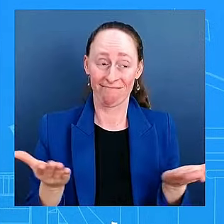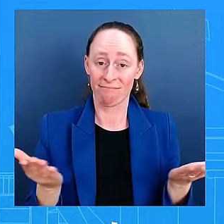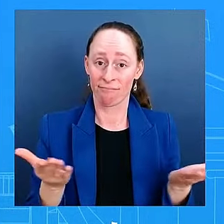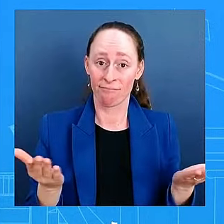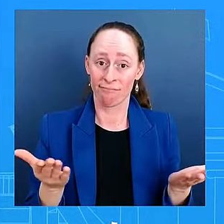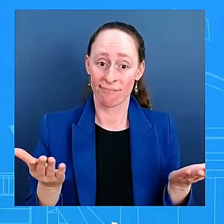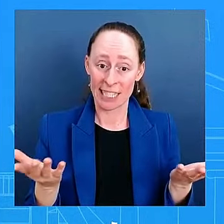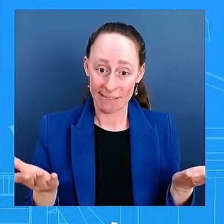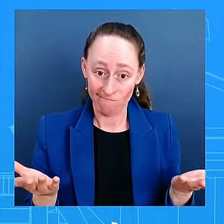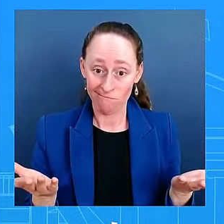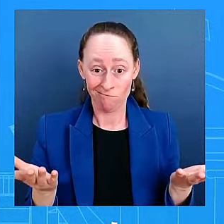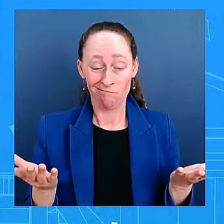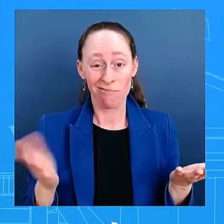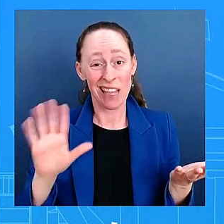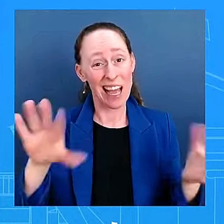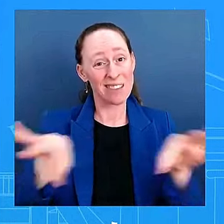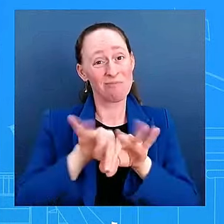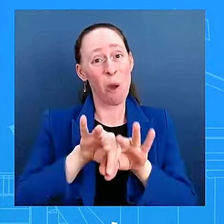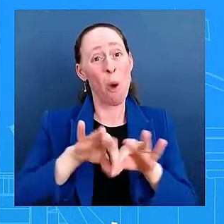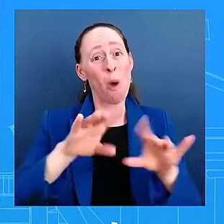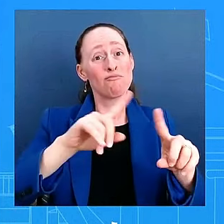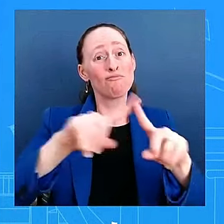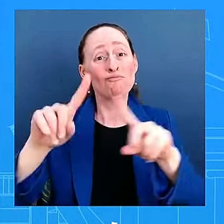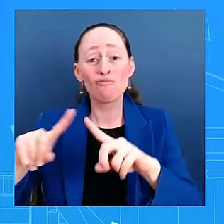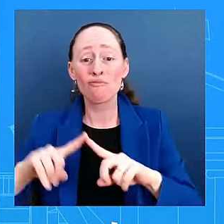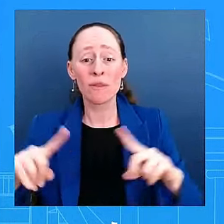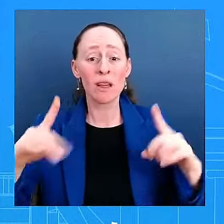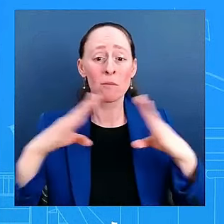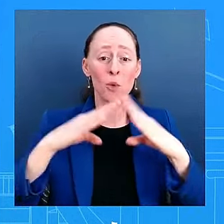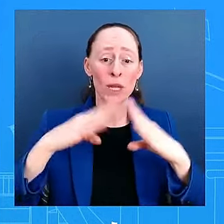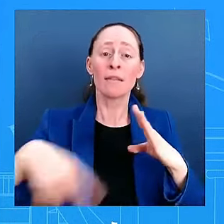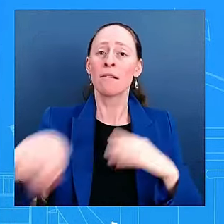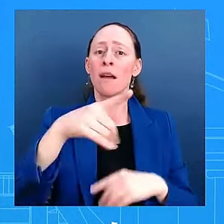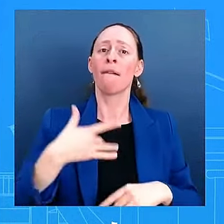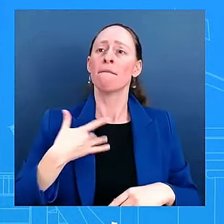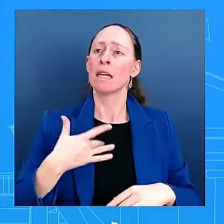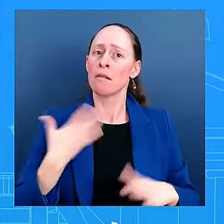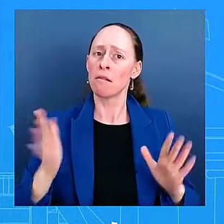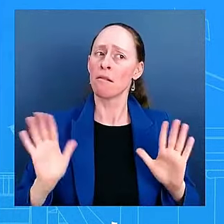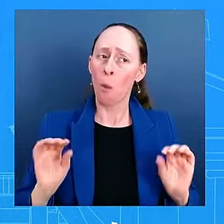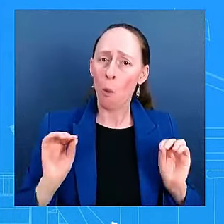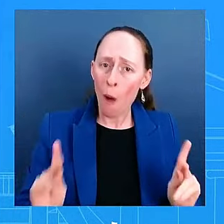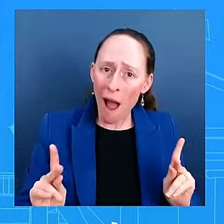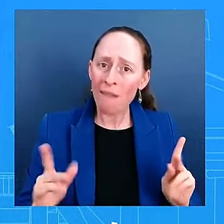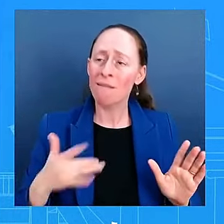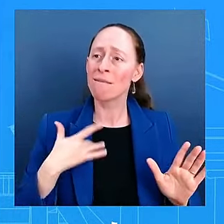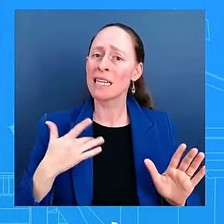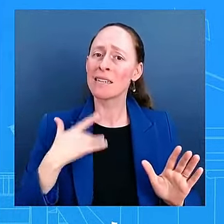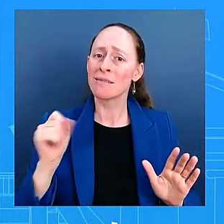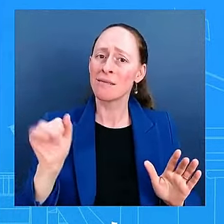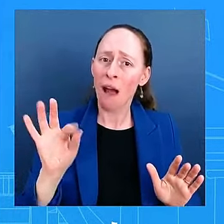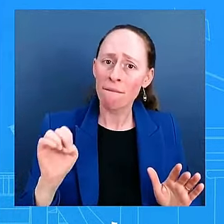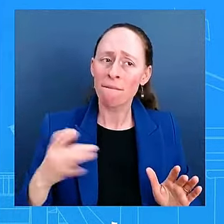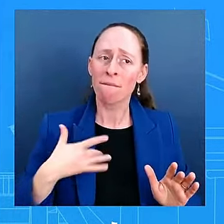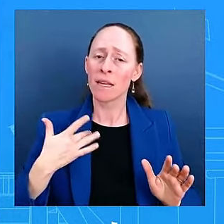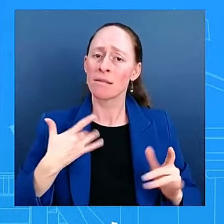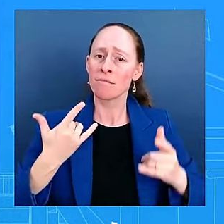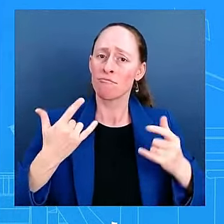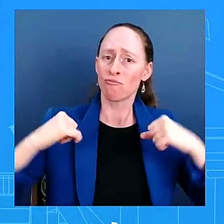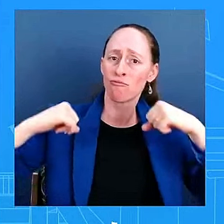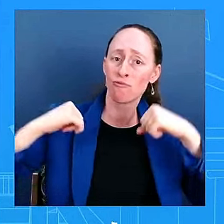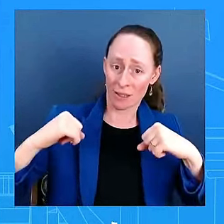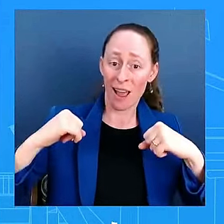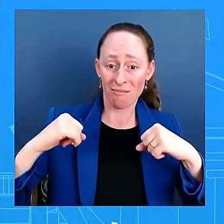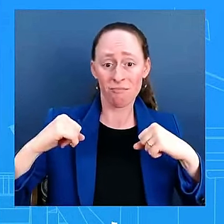to feel safe, to feel protected. That is something that this president has done and the vice president has done over the three and a half years. We